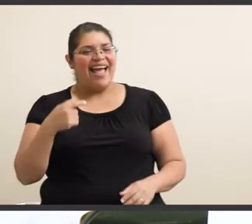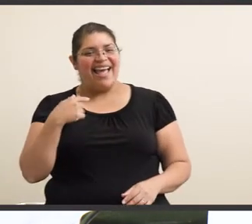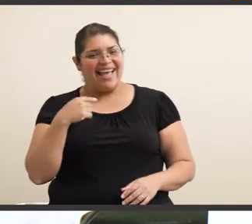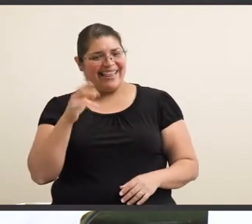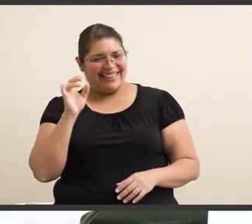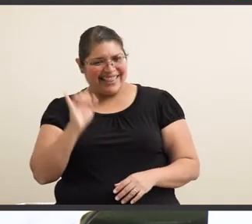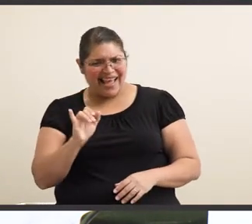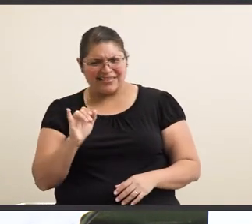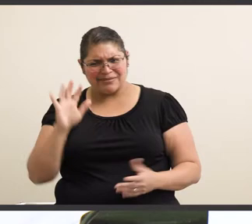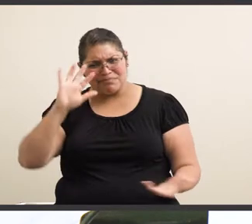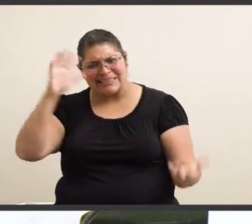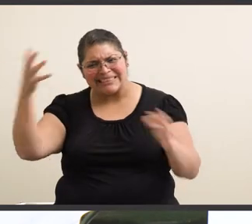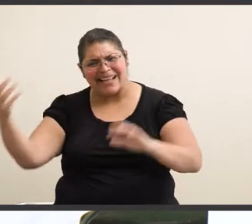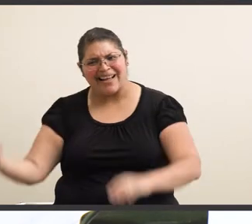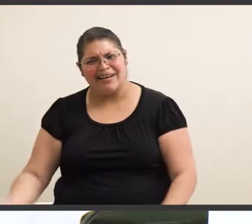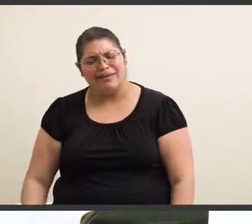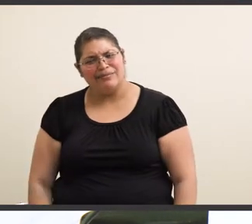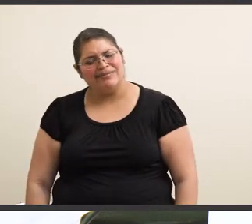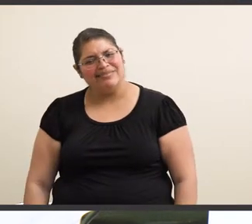that's messed up.